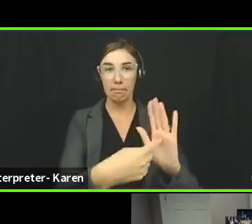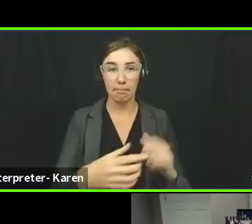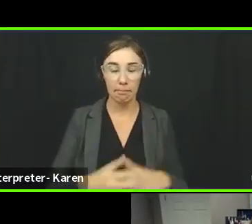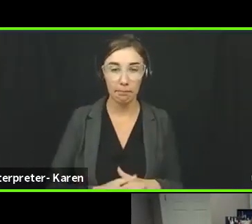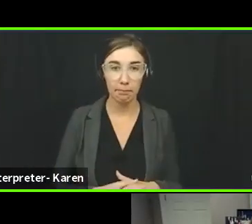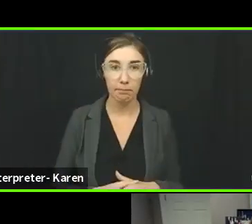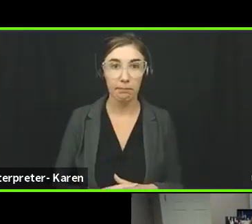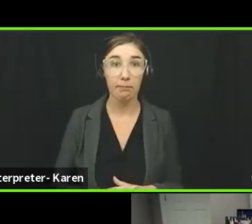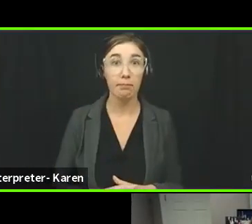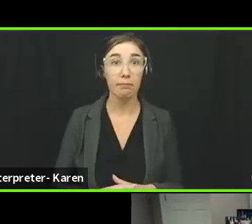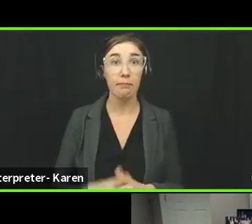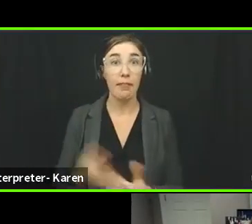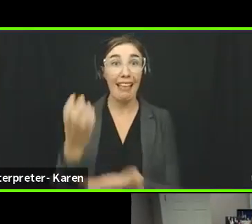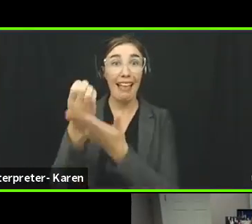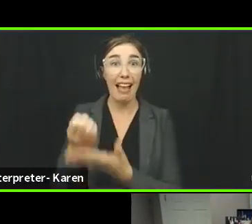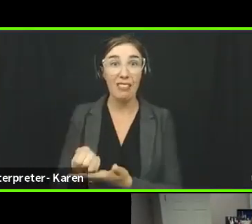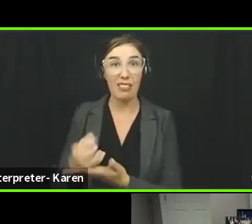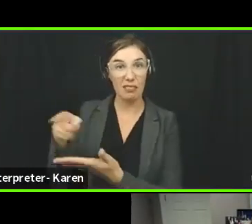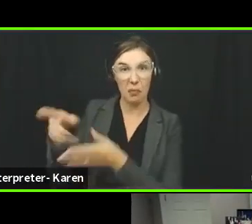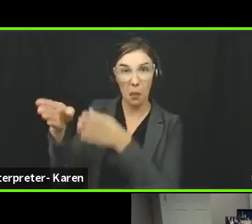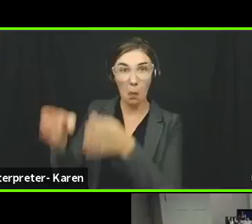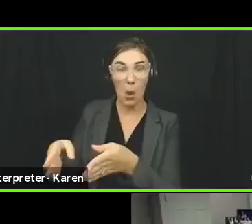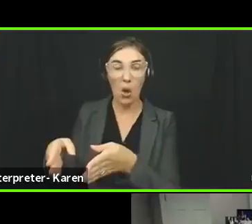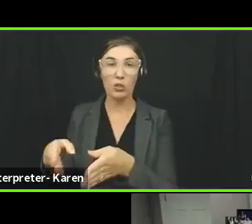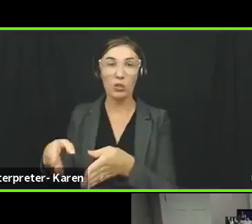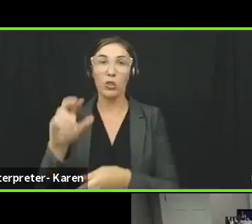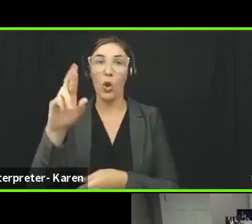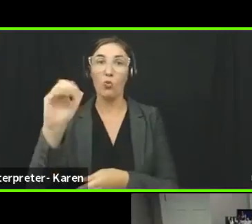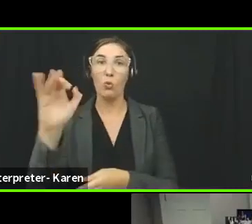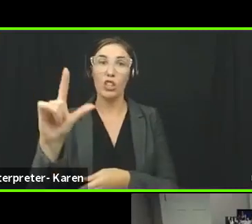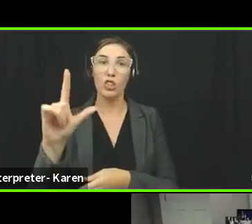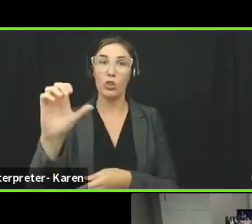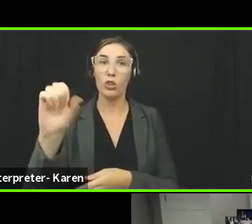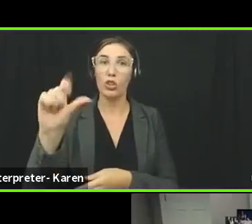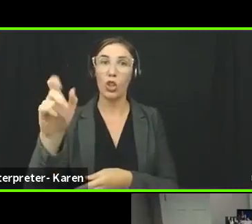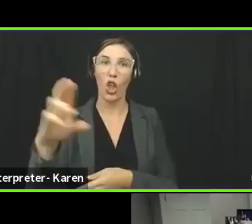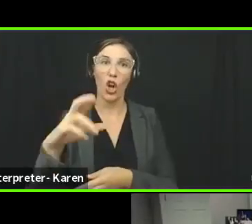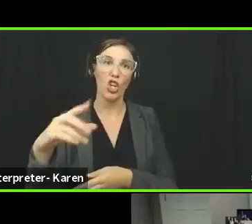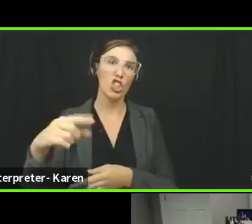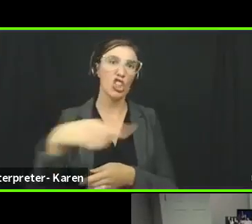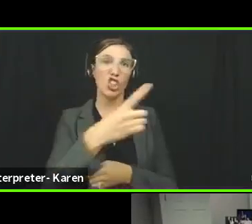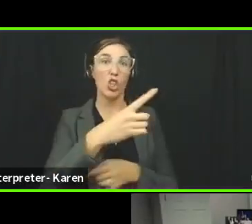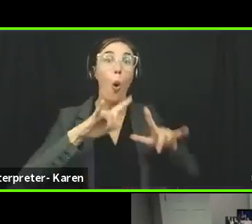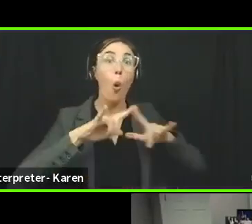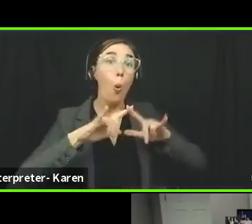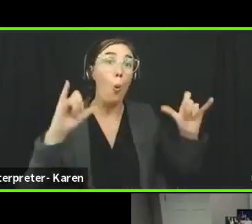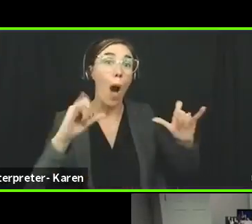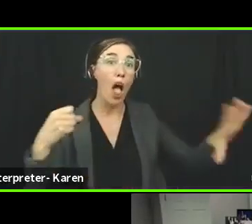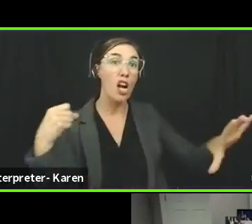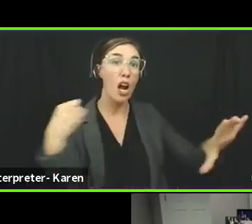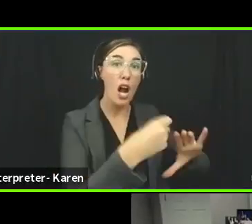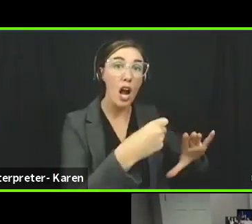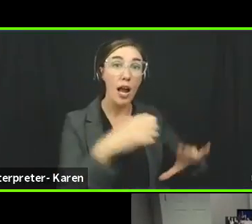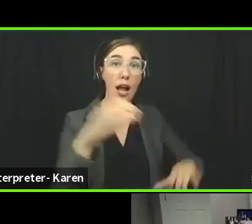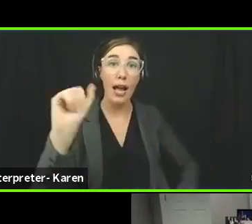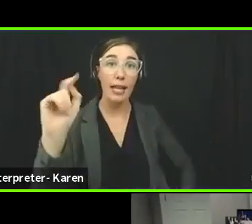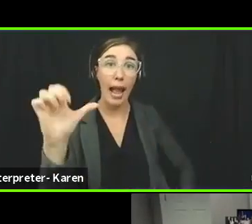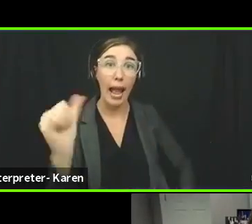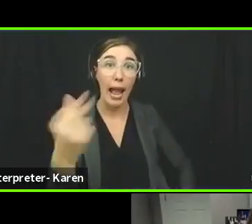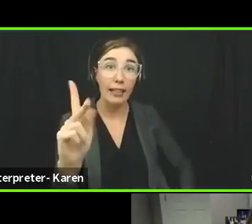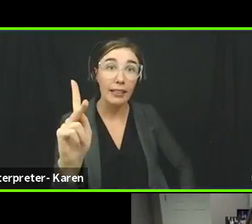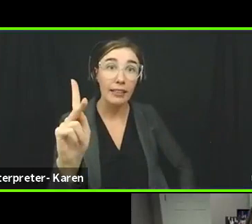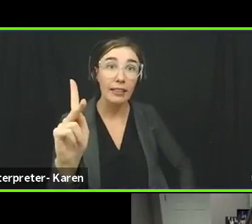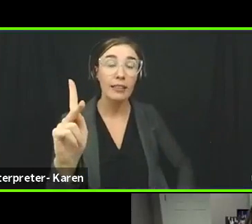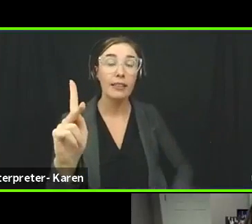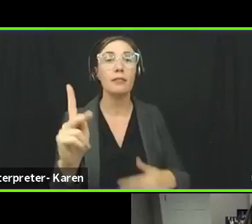there's evidence that someone shouted a racial slur while committing an attack, that would obviously be proof